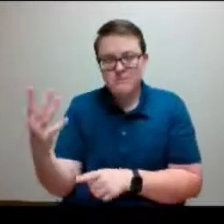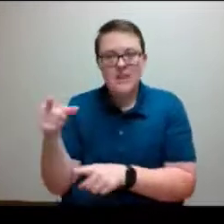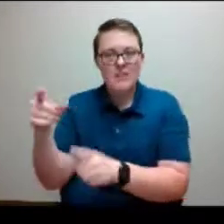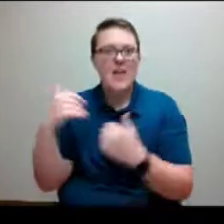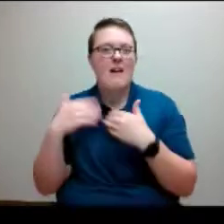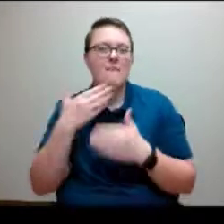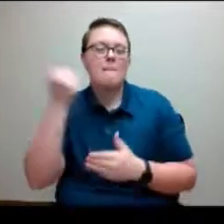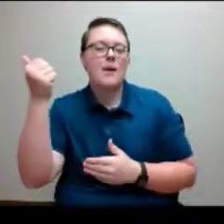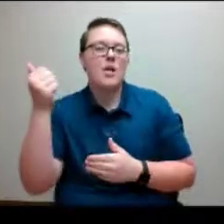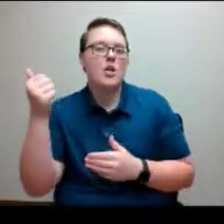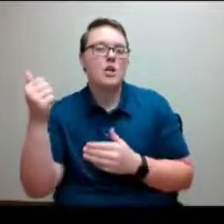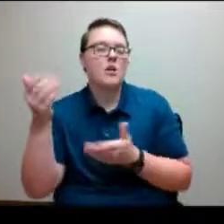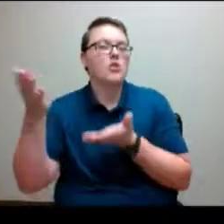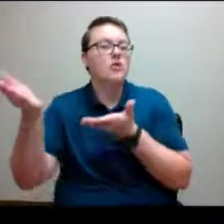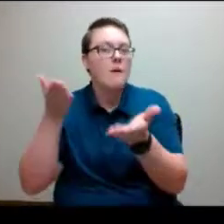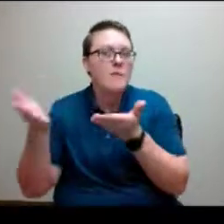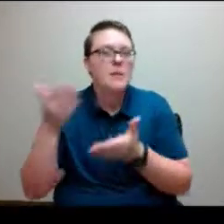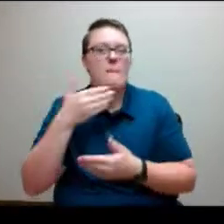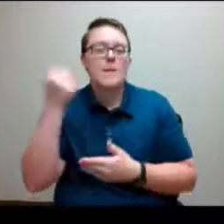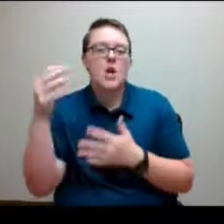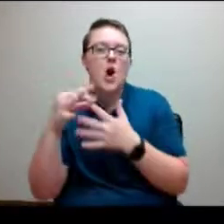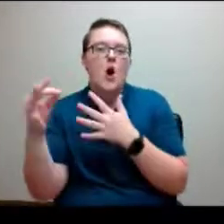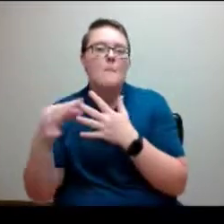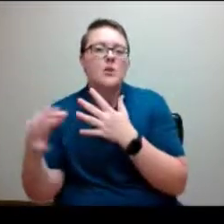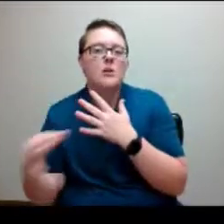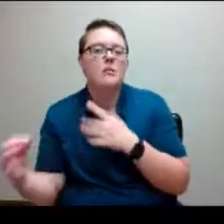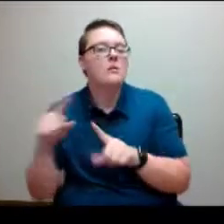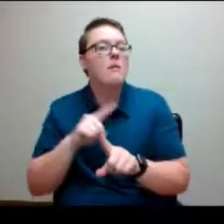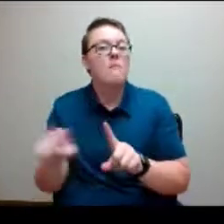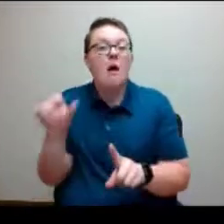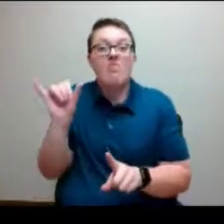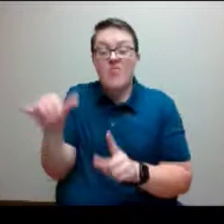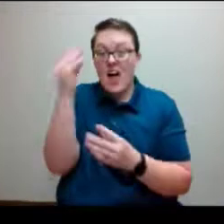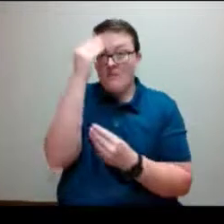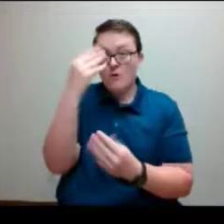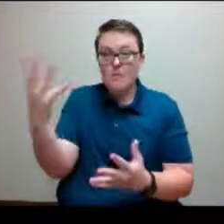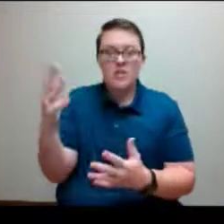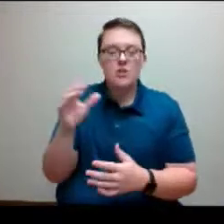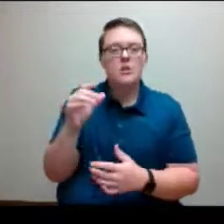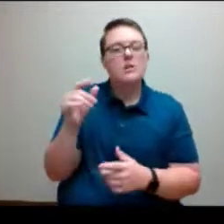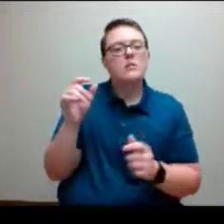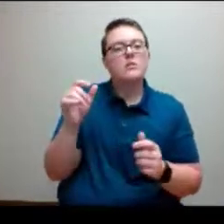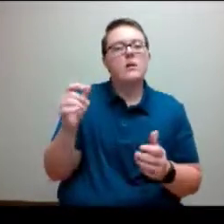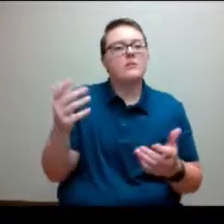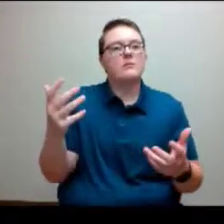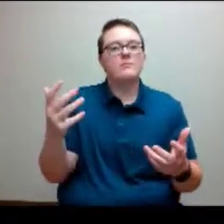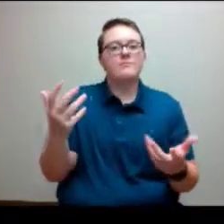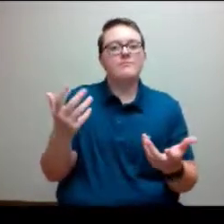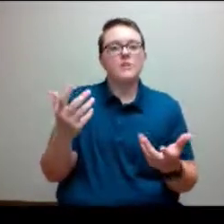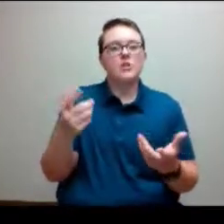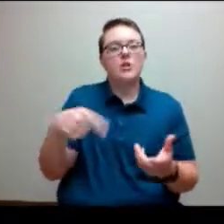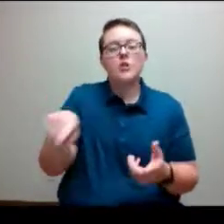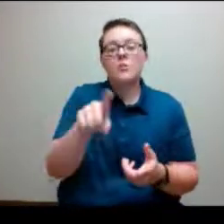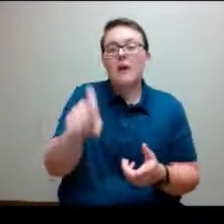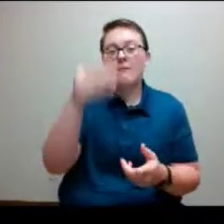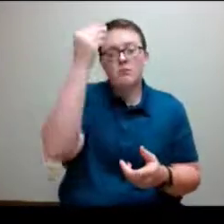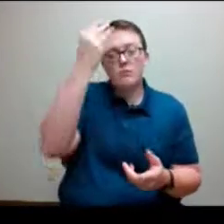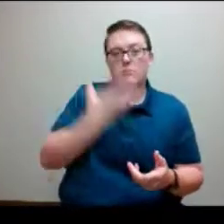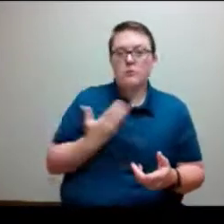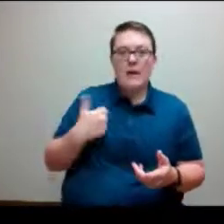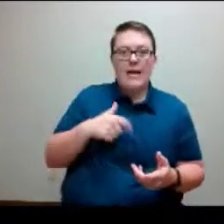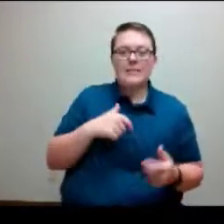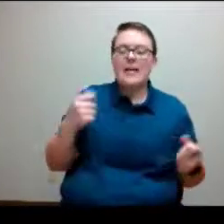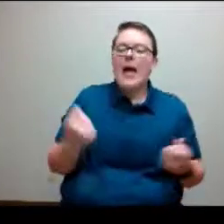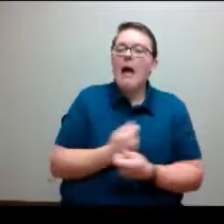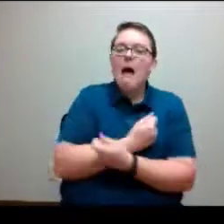take care of that on our end, on the back end, because we can filter out some of those more personal details first before sharing that with the care team group, which is